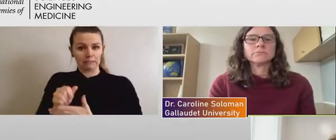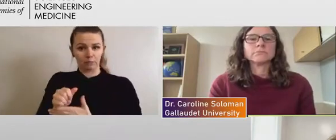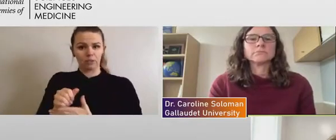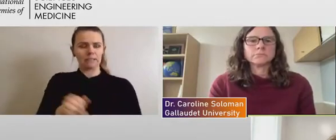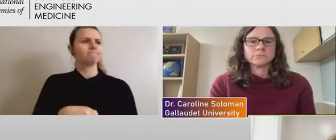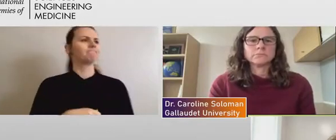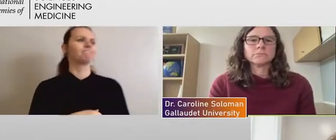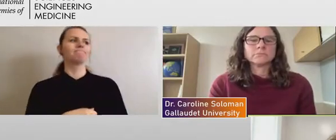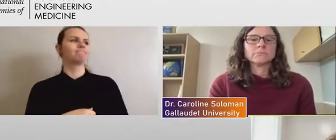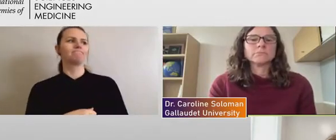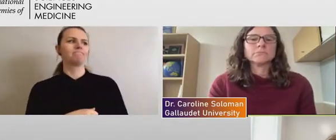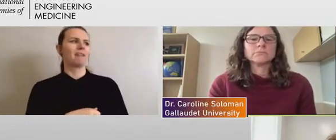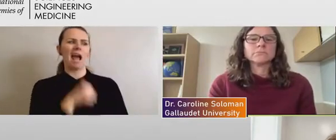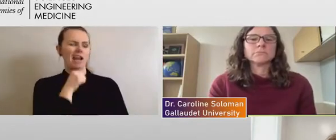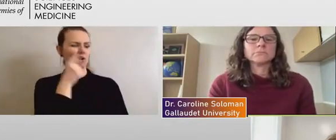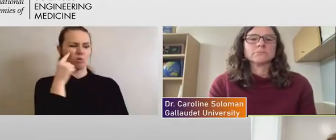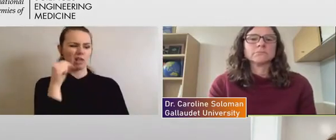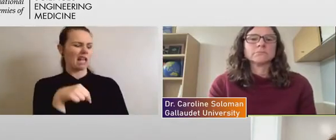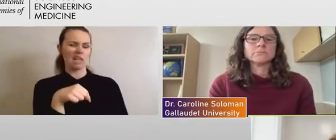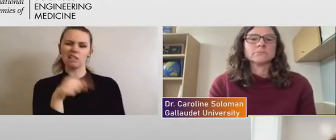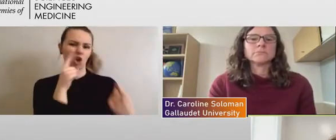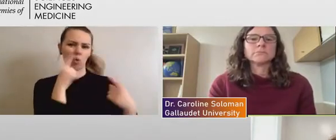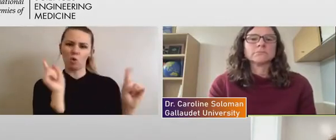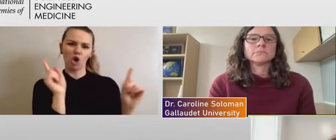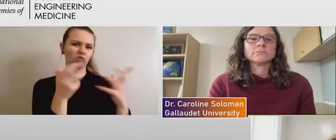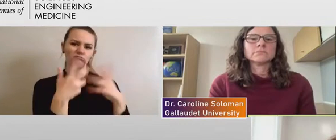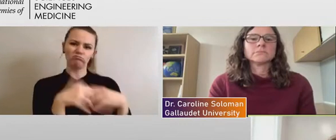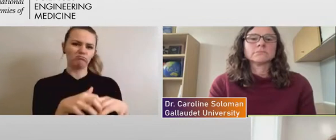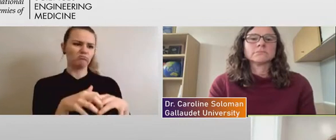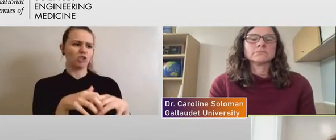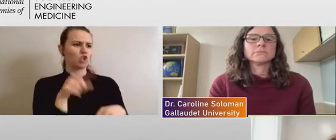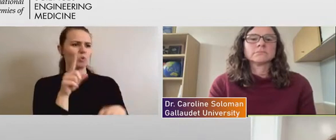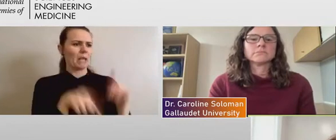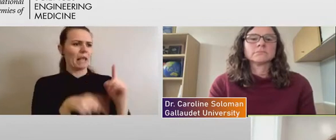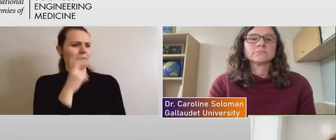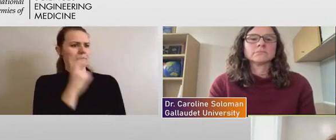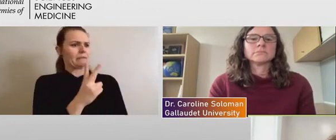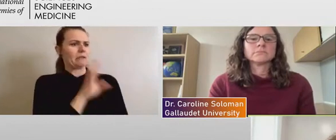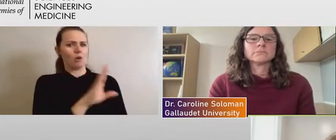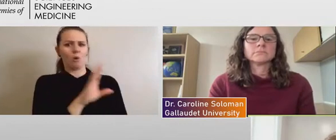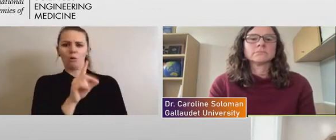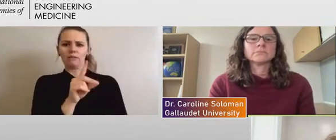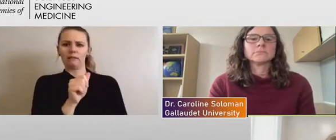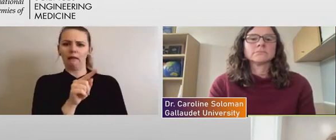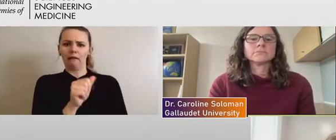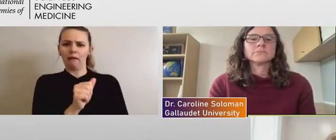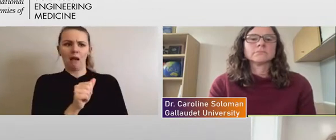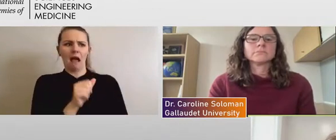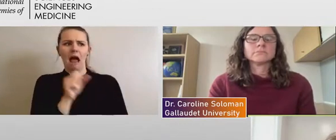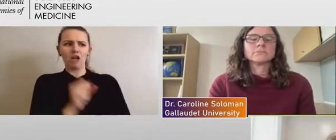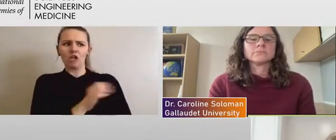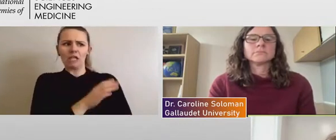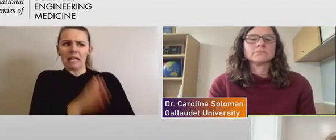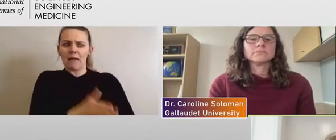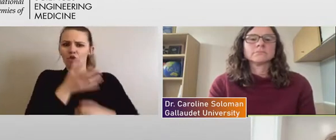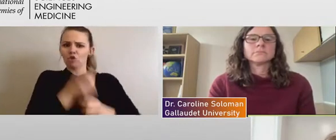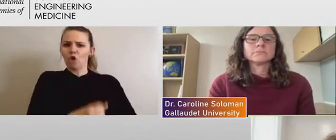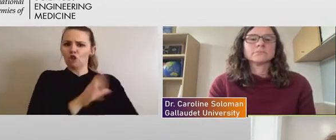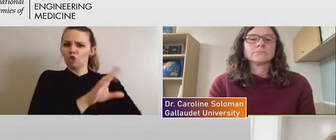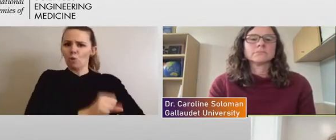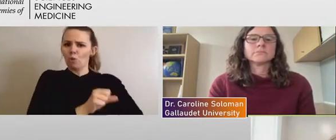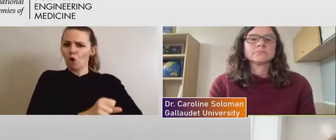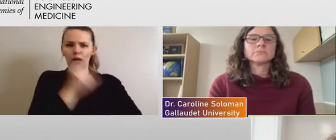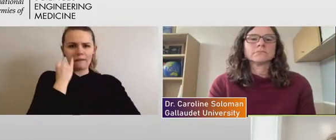I don't think this is going to work out. I don't understand how you can see your data. I don't think I could ever trust your work if you can't see your data.